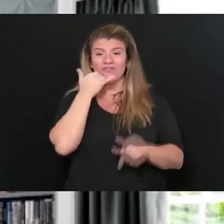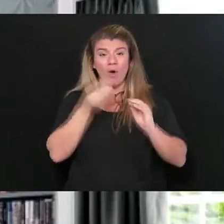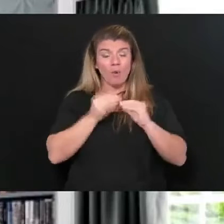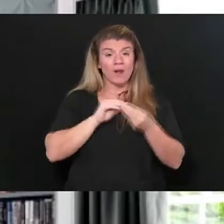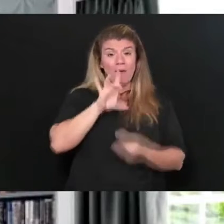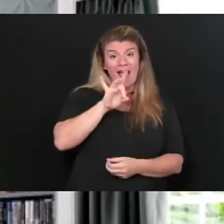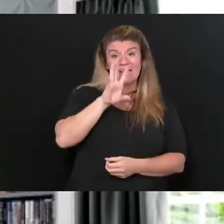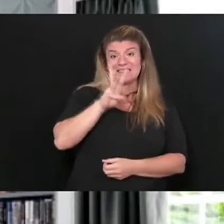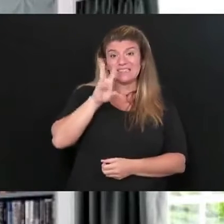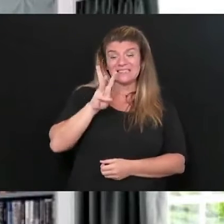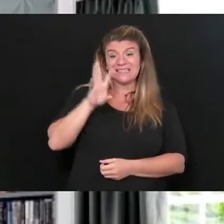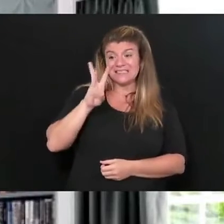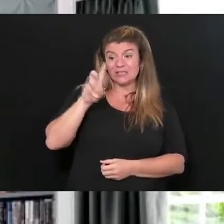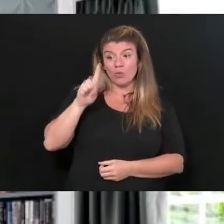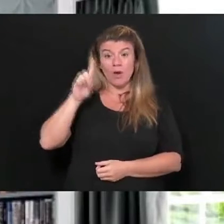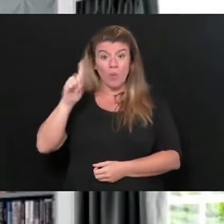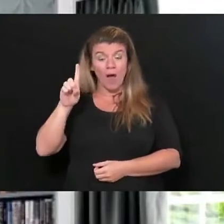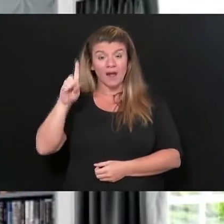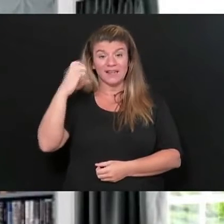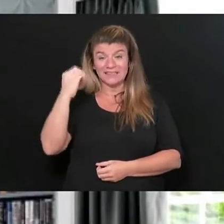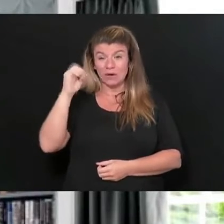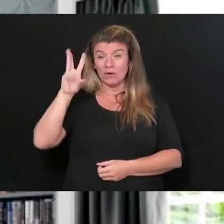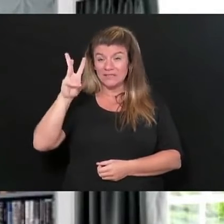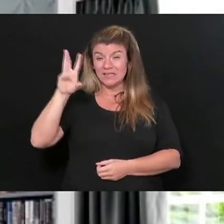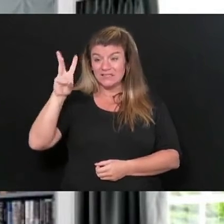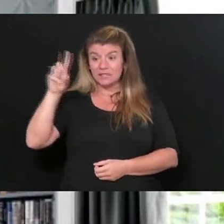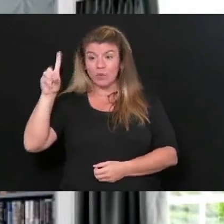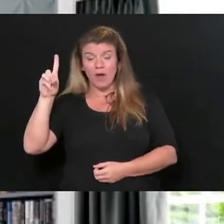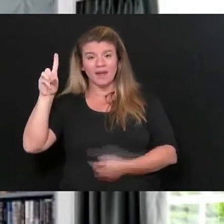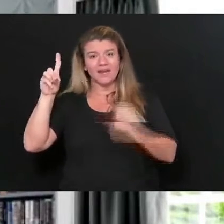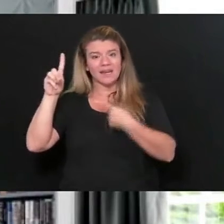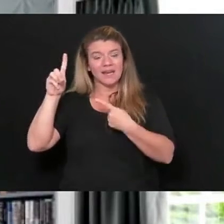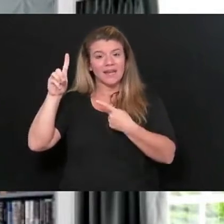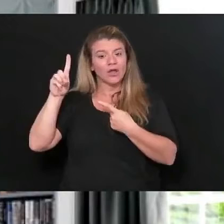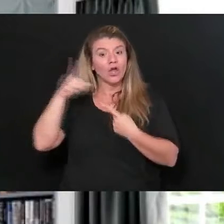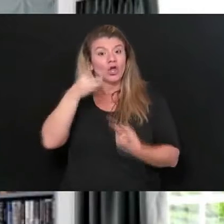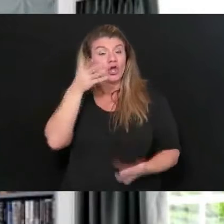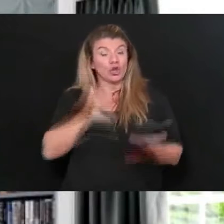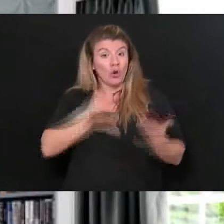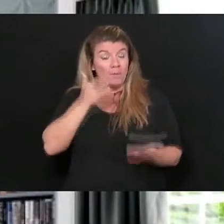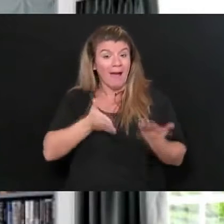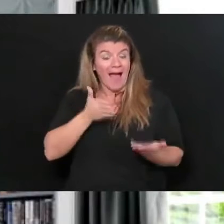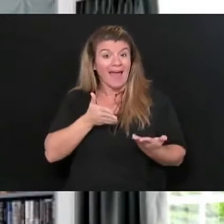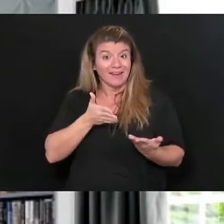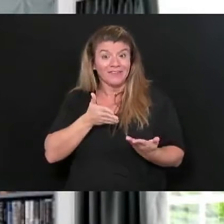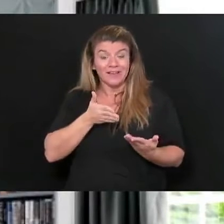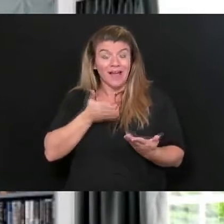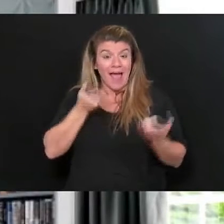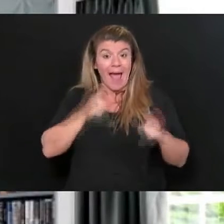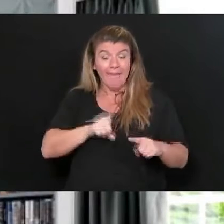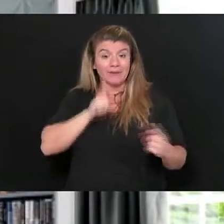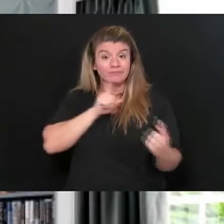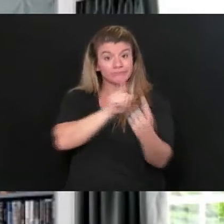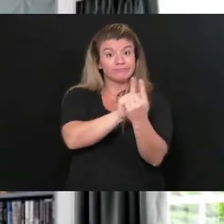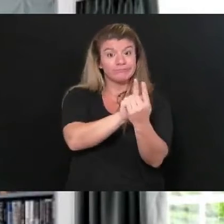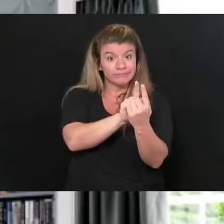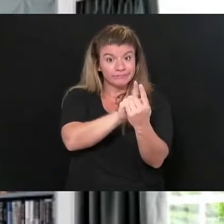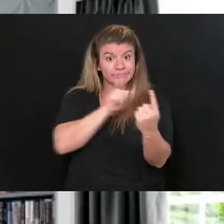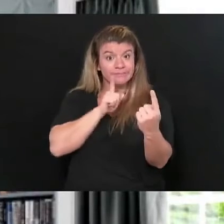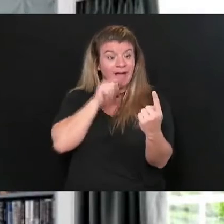-611-0661, you may be a close contact of someone who tested positive.